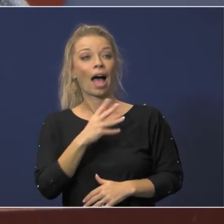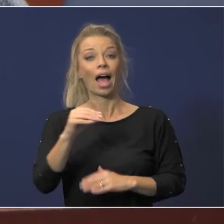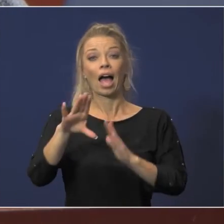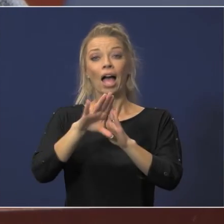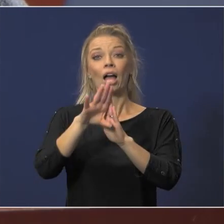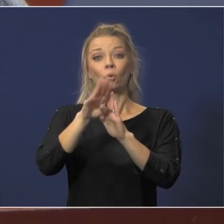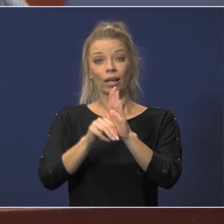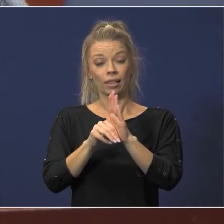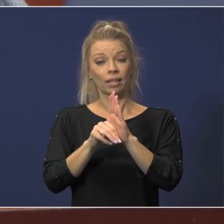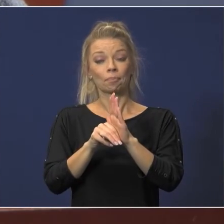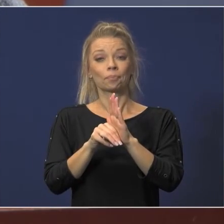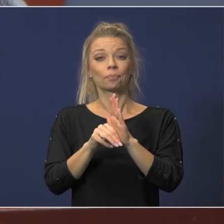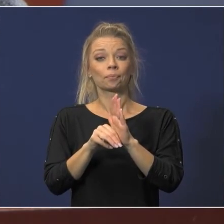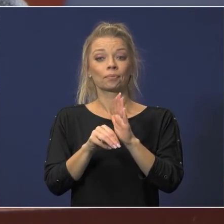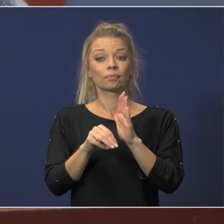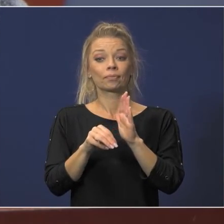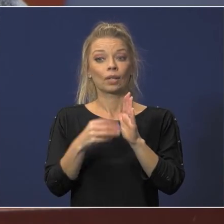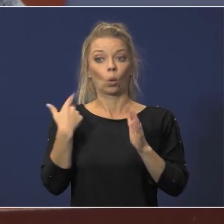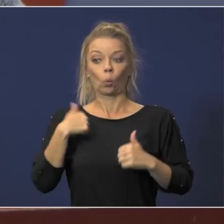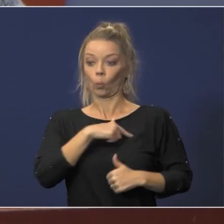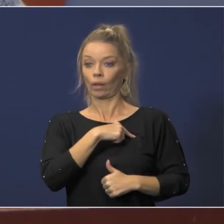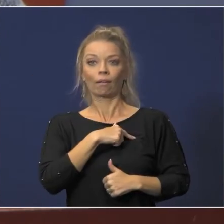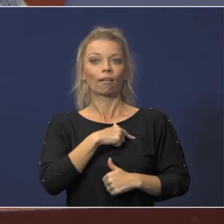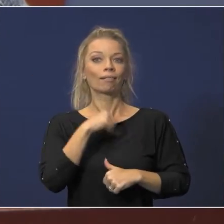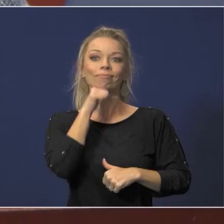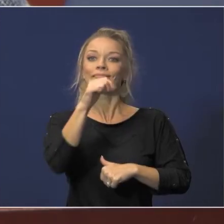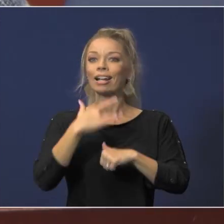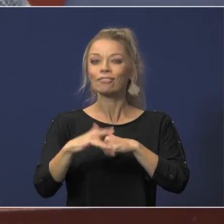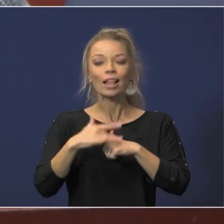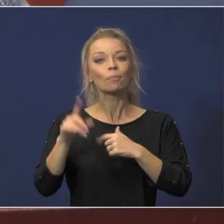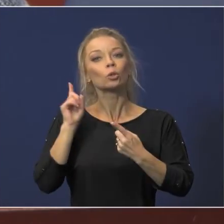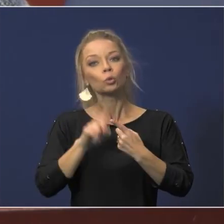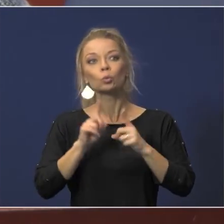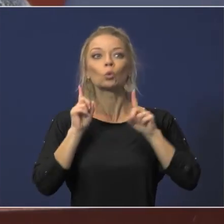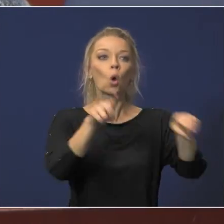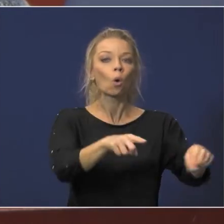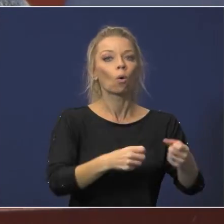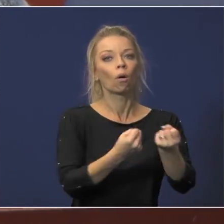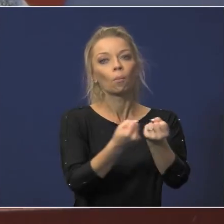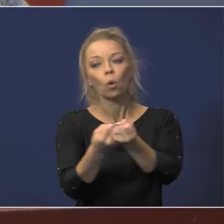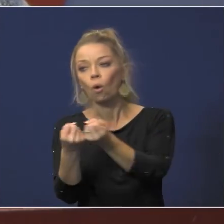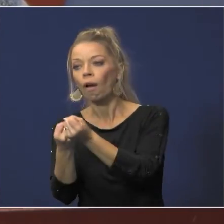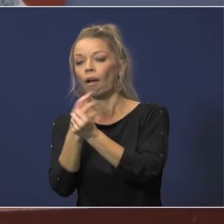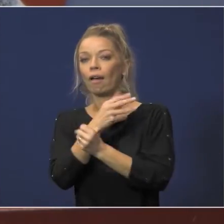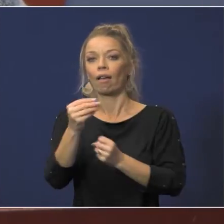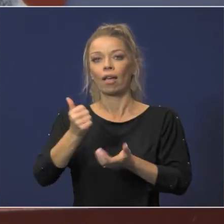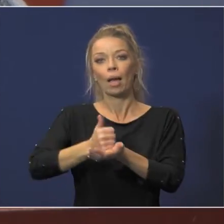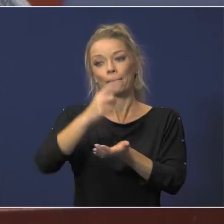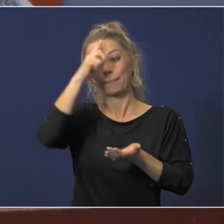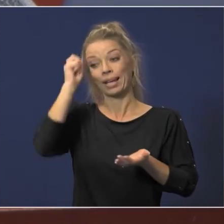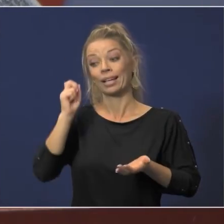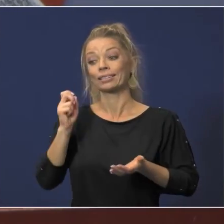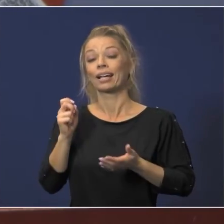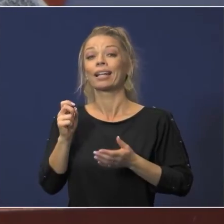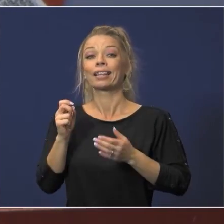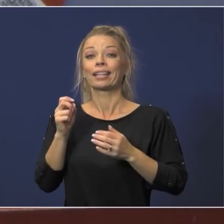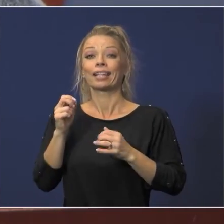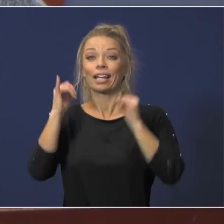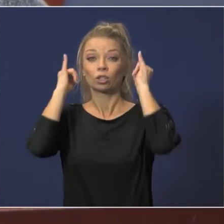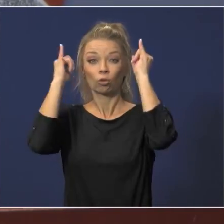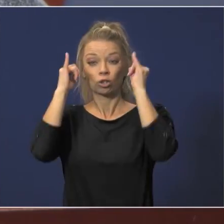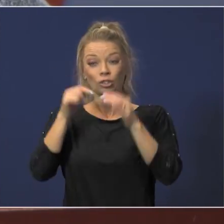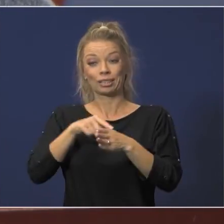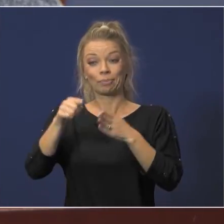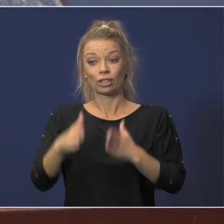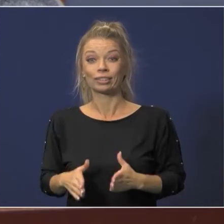out there at campuses supporting teachers or kids because the curriculum coaches are teaching or uh or substituting so so we will not have a